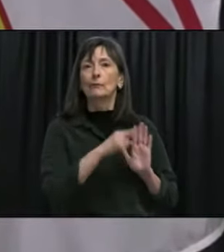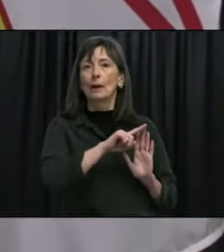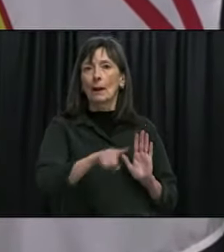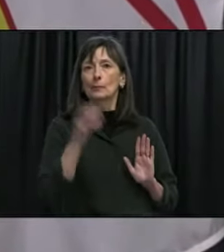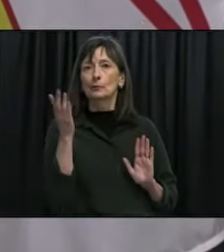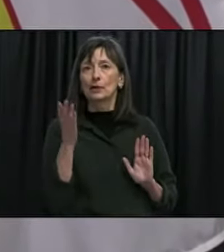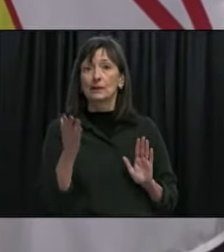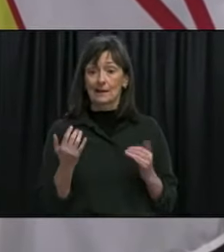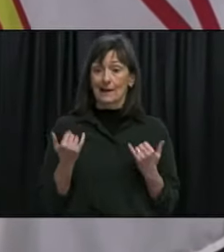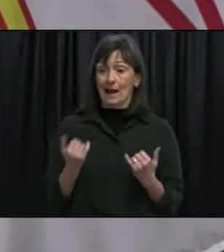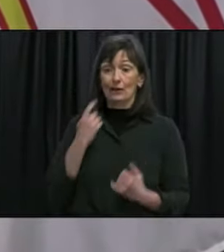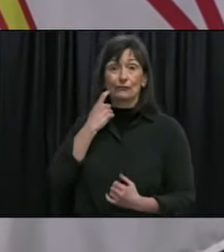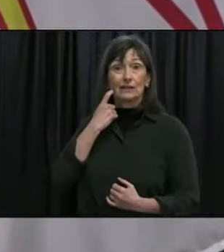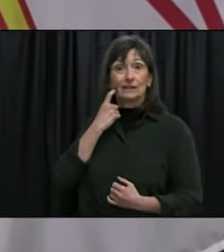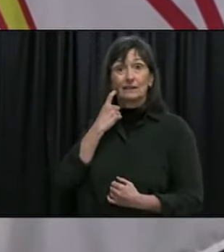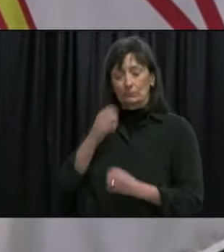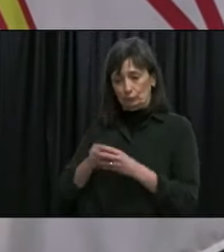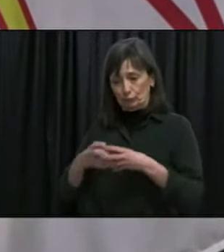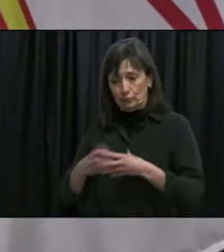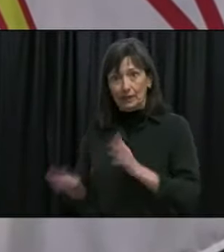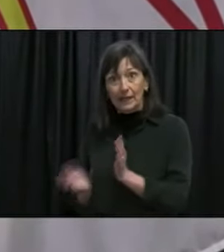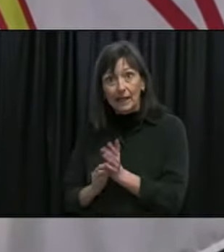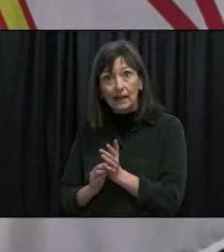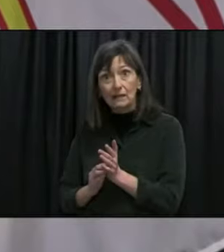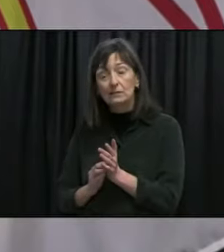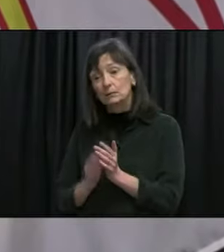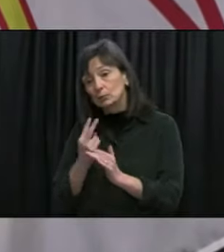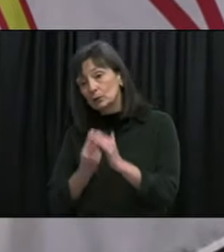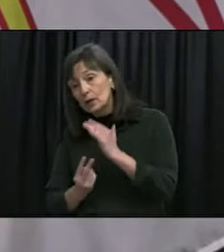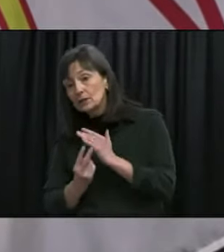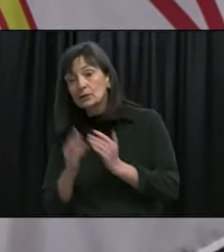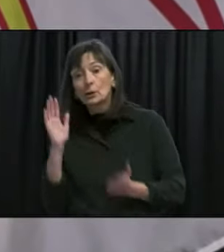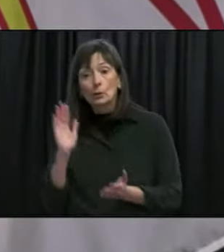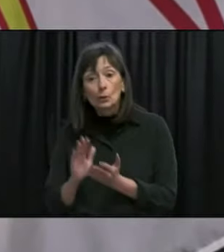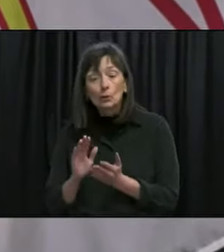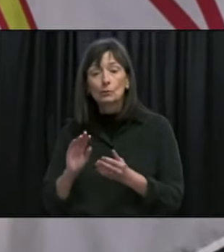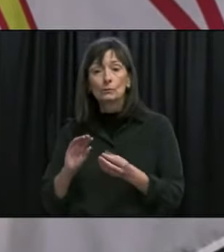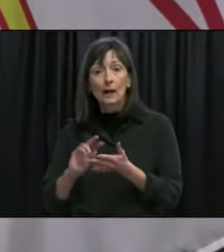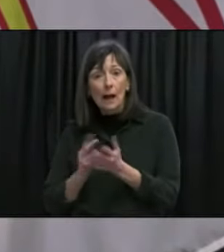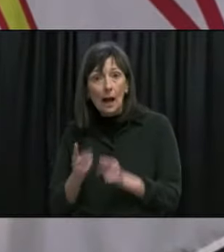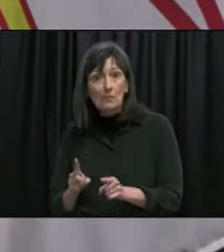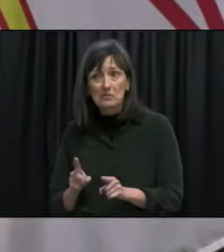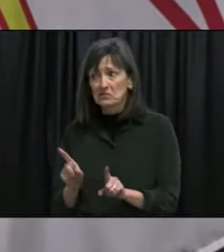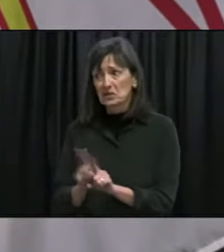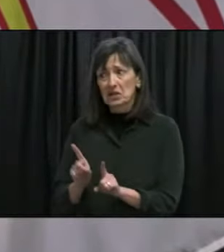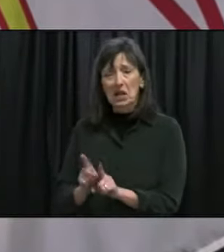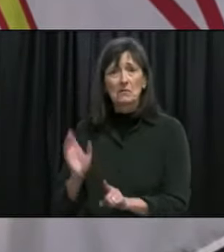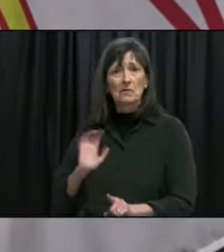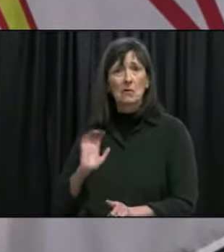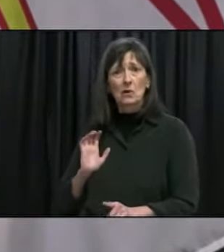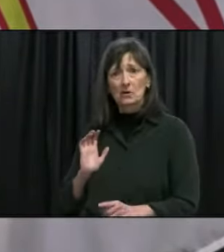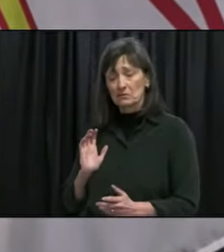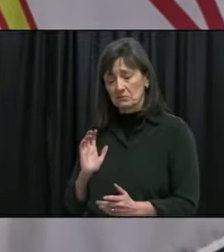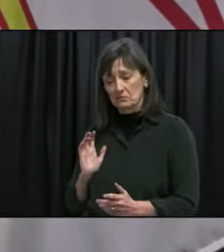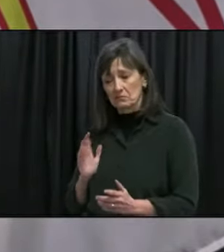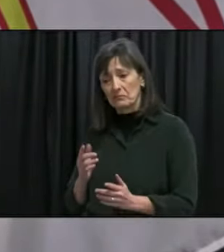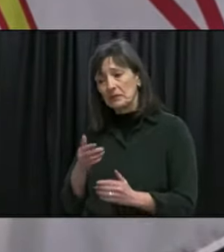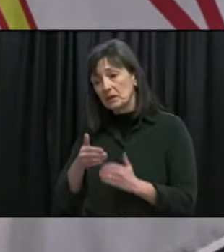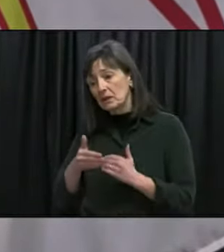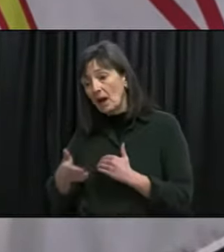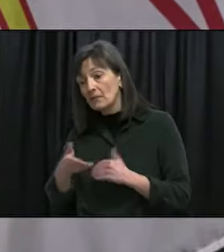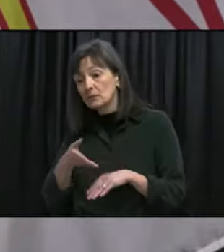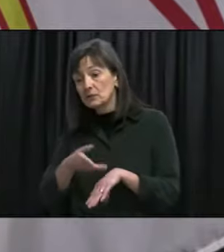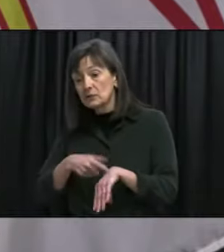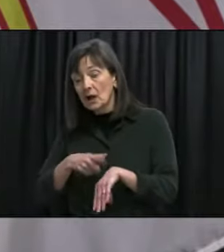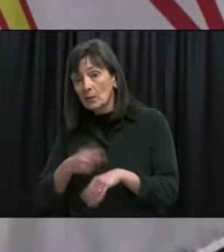to present the current modeling in terms of projections and how we did no different than after the calls cluster there was a little bit of time before he